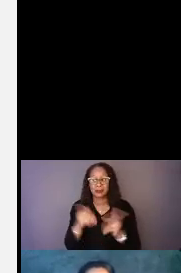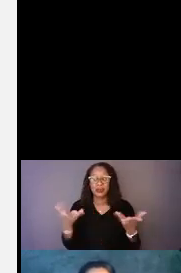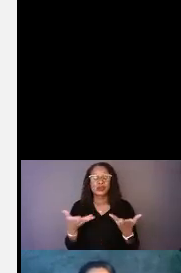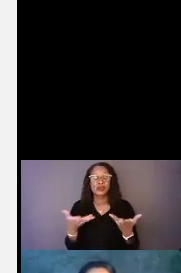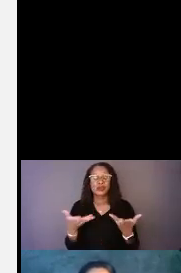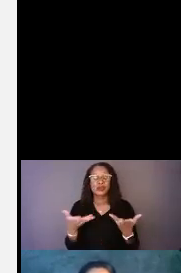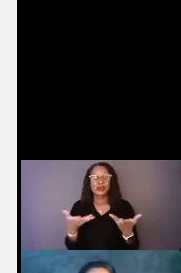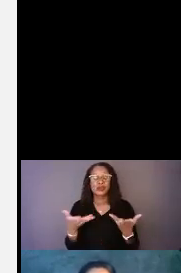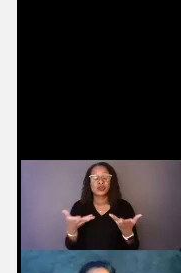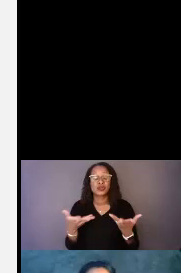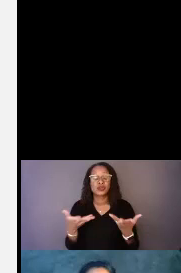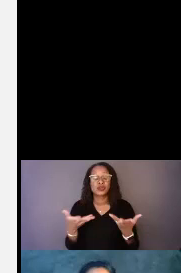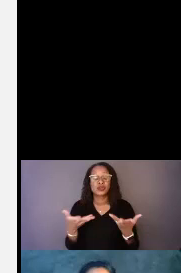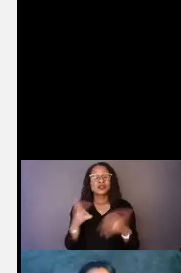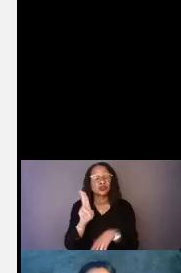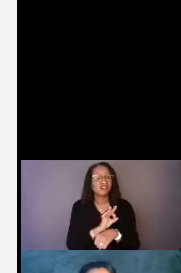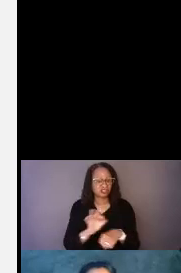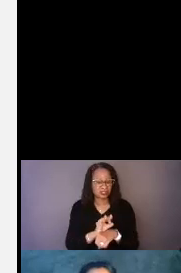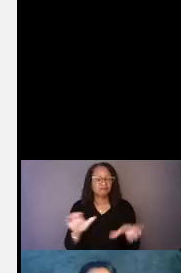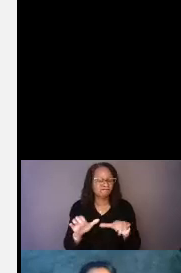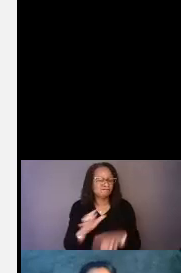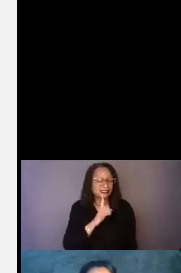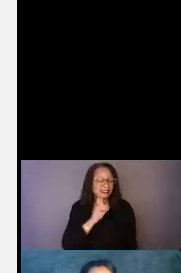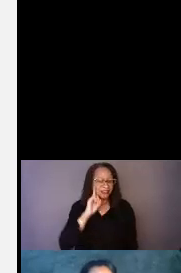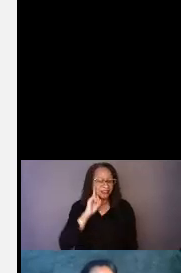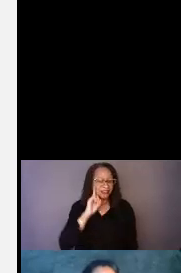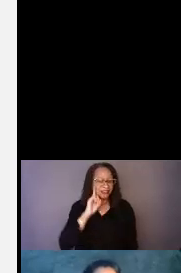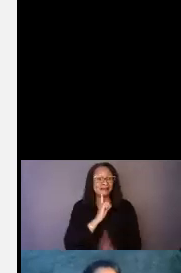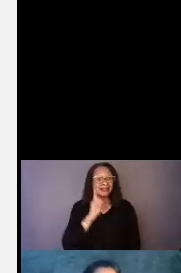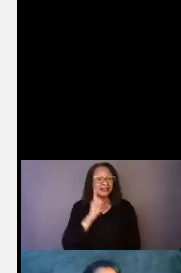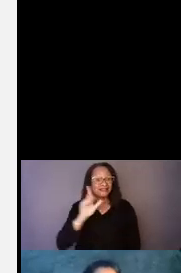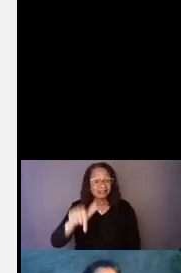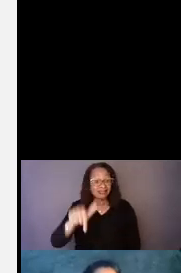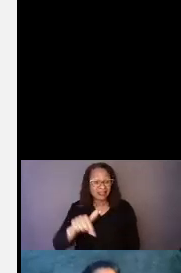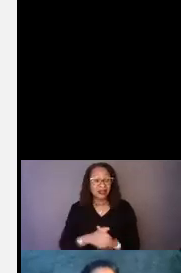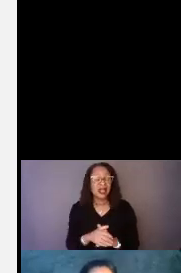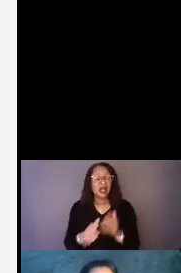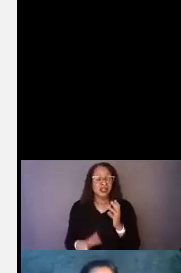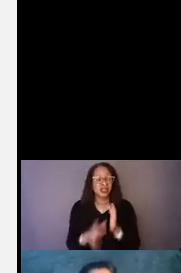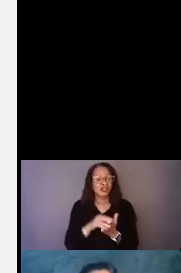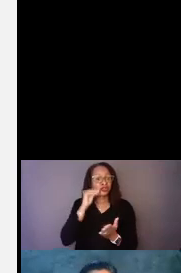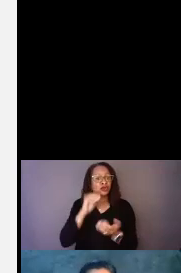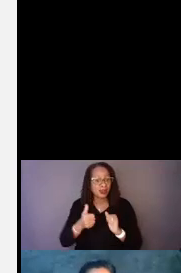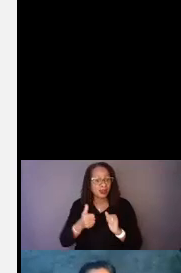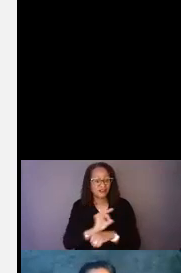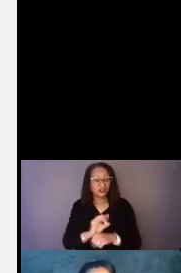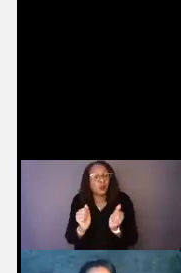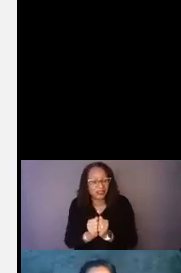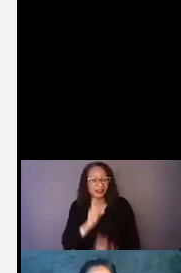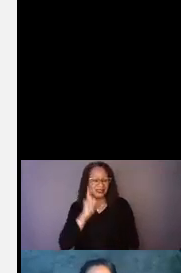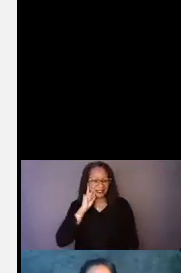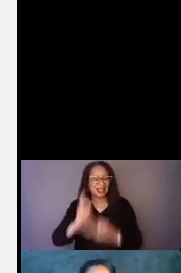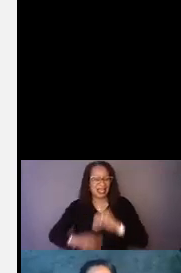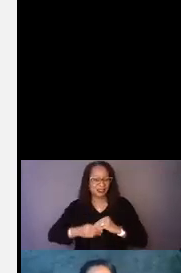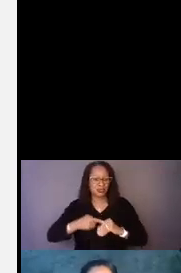means they became deaf. Maybe later they learn how to function with their deafness, etc.